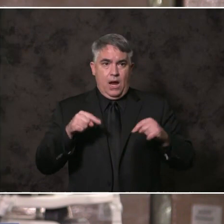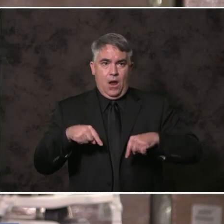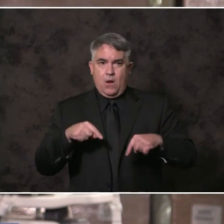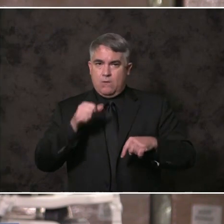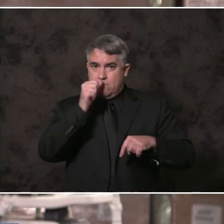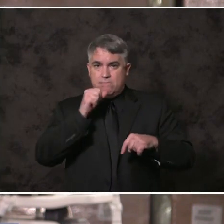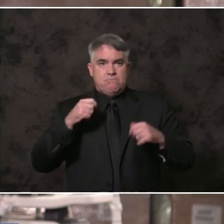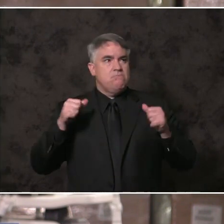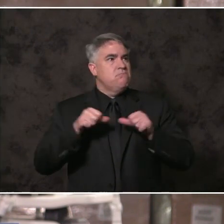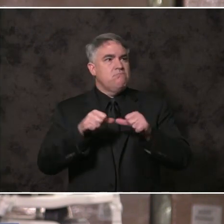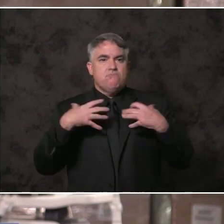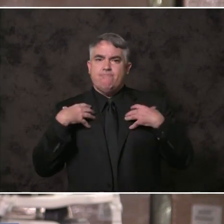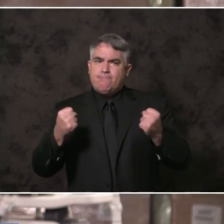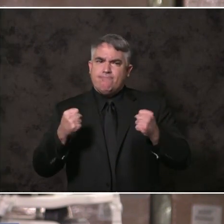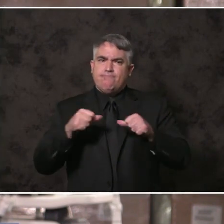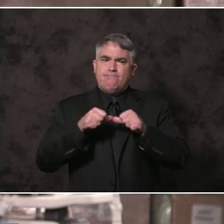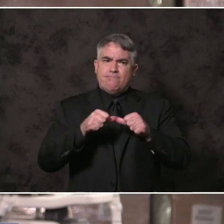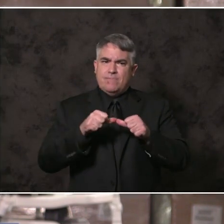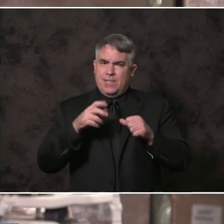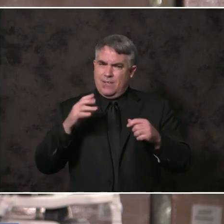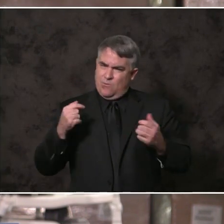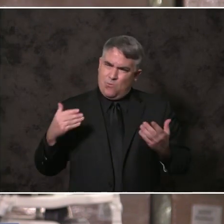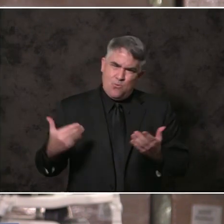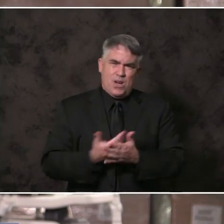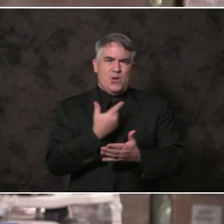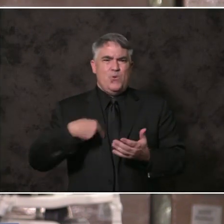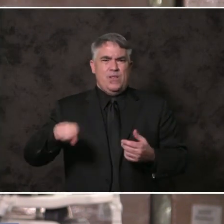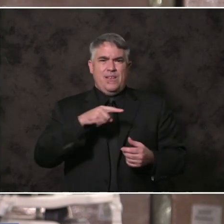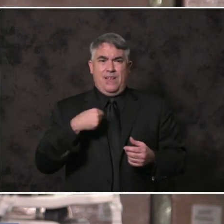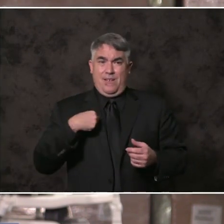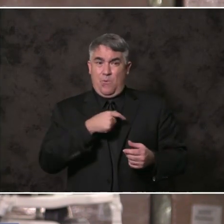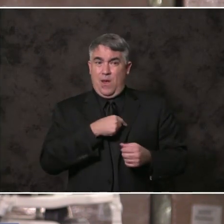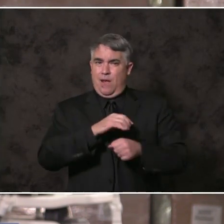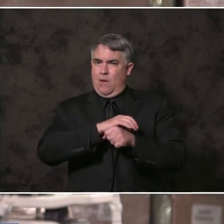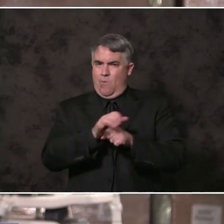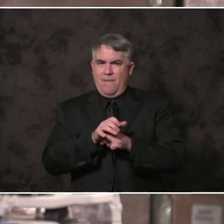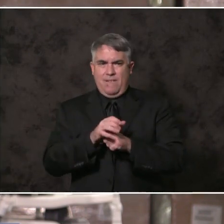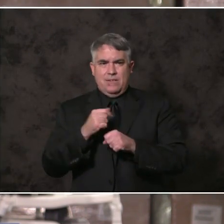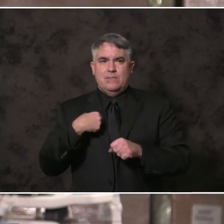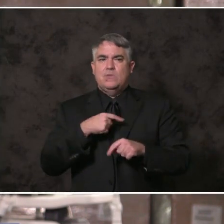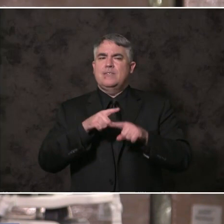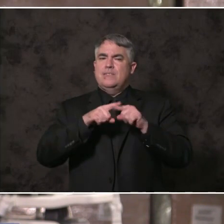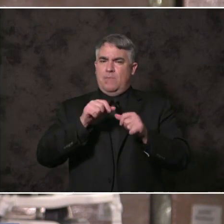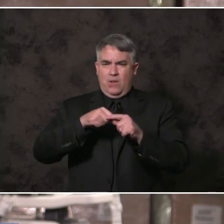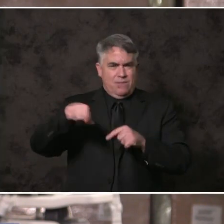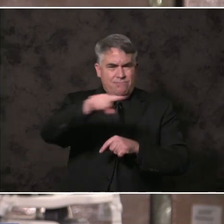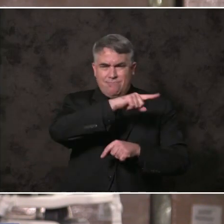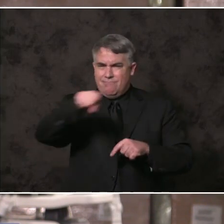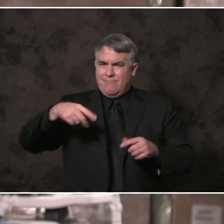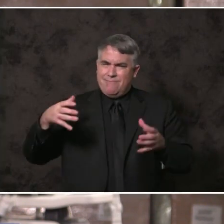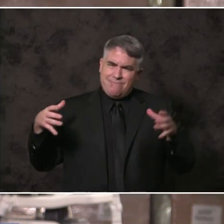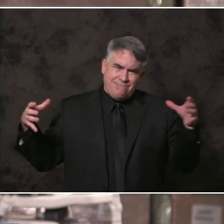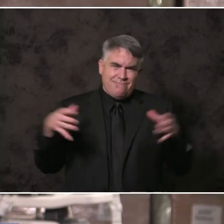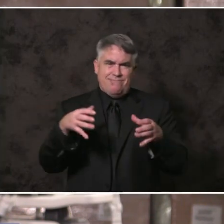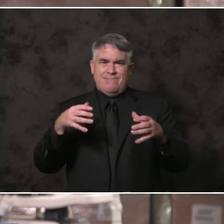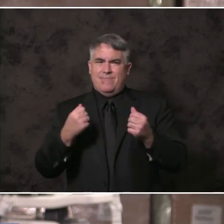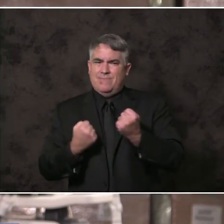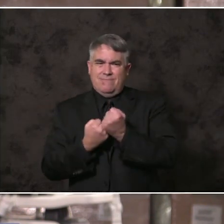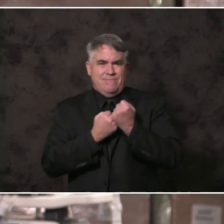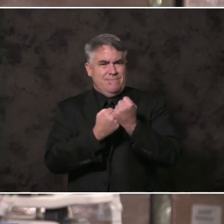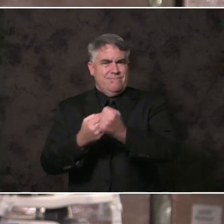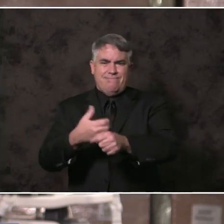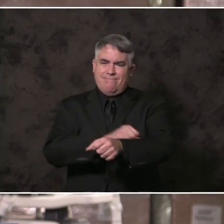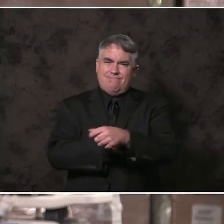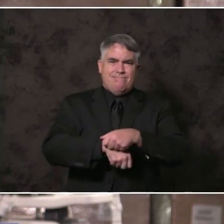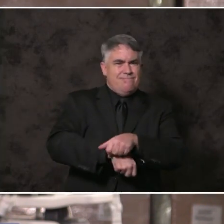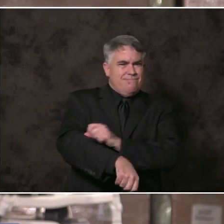renewal is here. Throughout COVID, we leaned on one another. We had to dig deeper to summon the strength